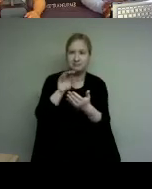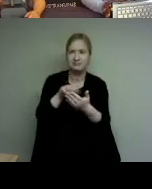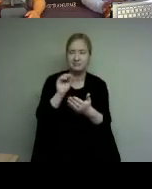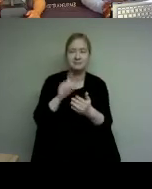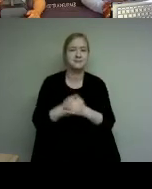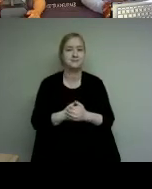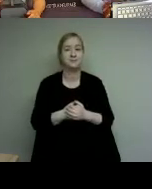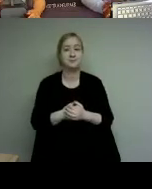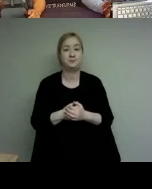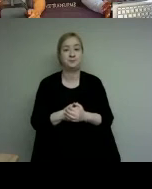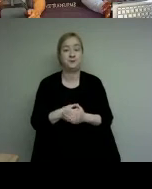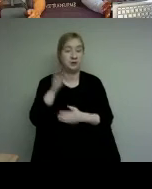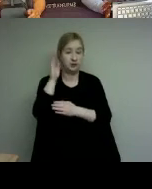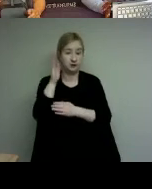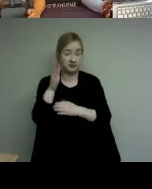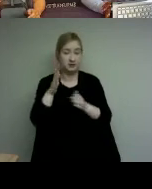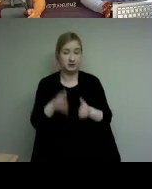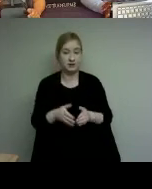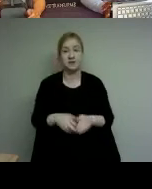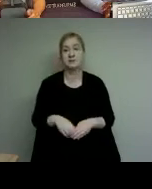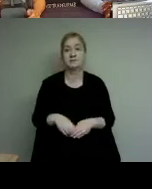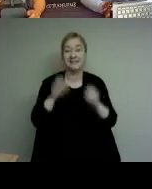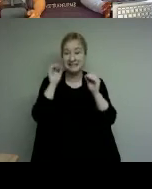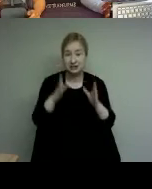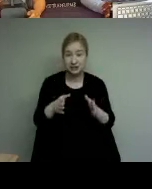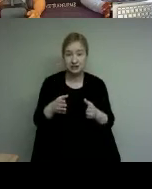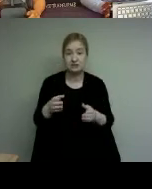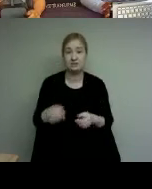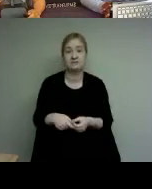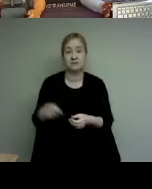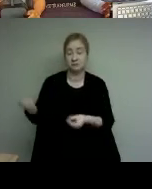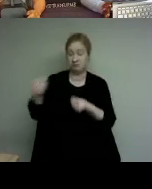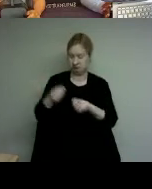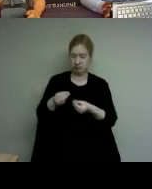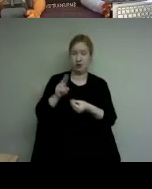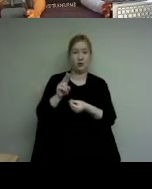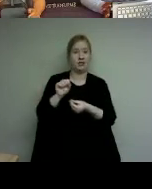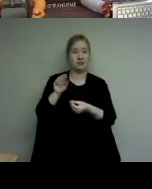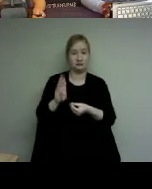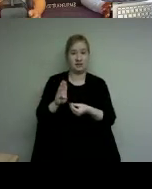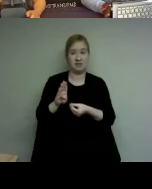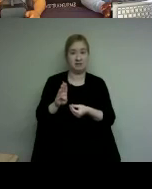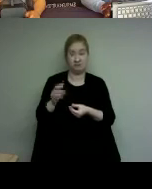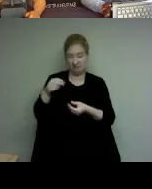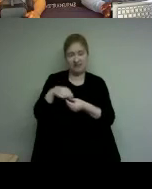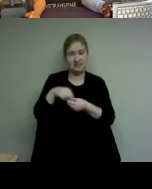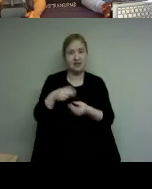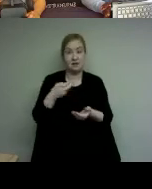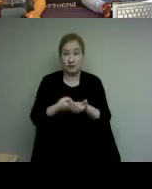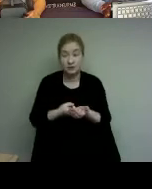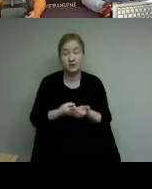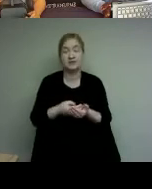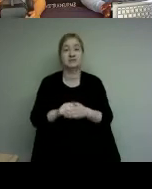counselors were even given a usb flash drive with all the resources including course outlines and career resources workshops were